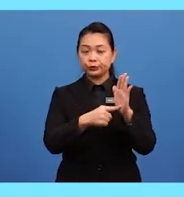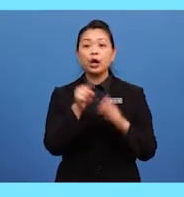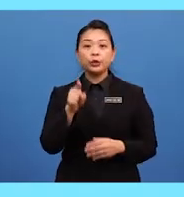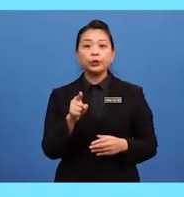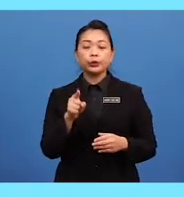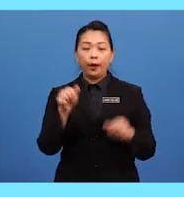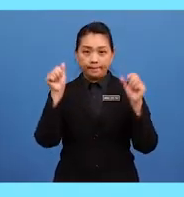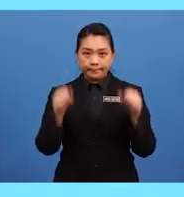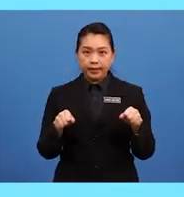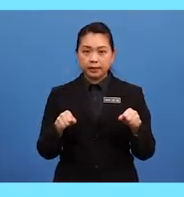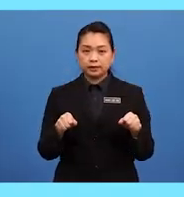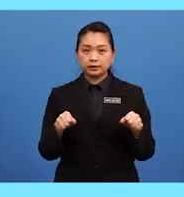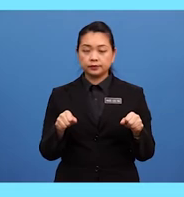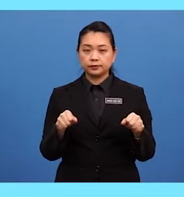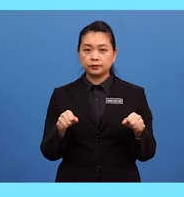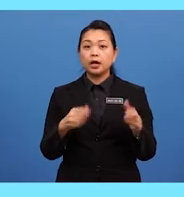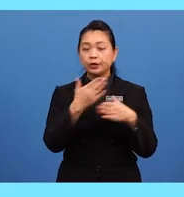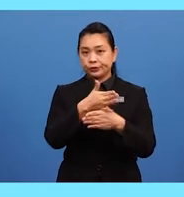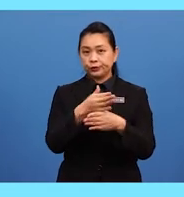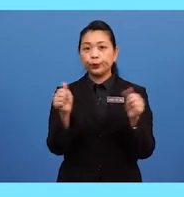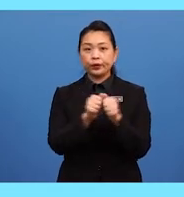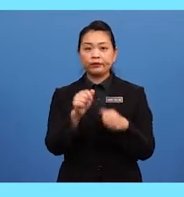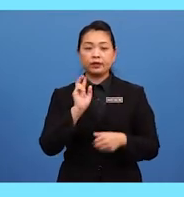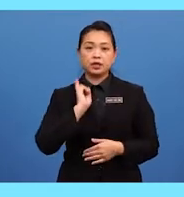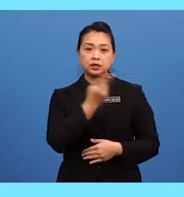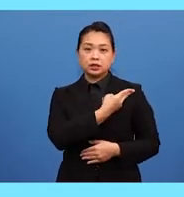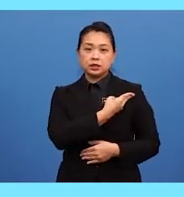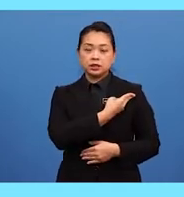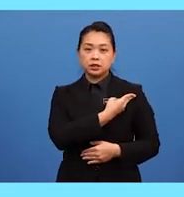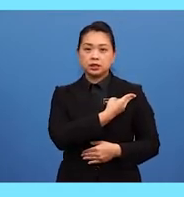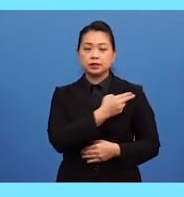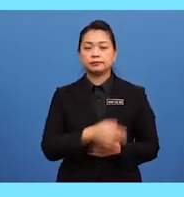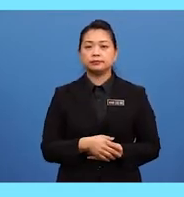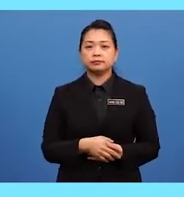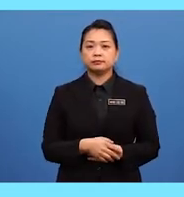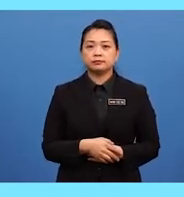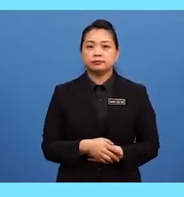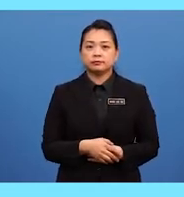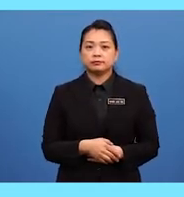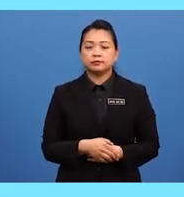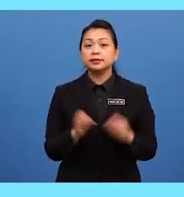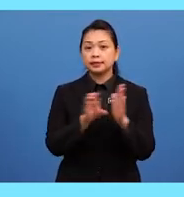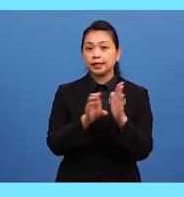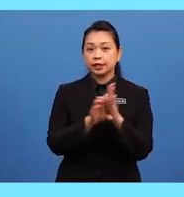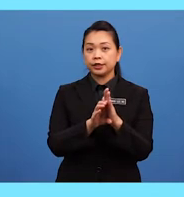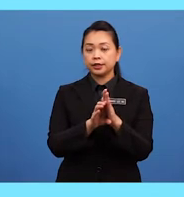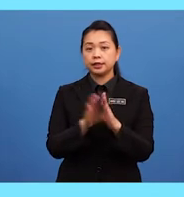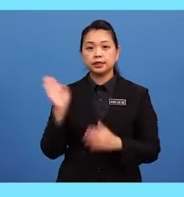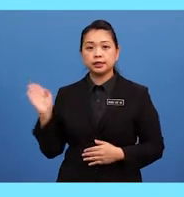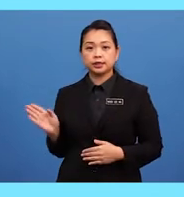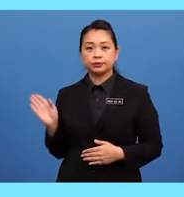you may share with us the final product of yours on any social media platforms such as